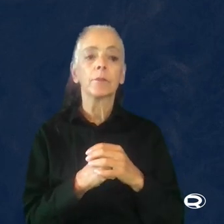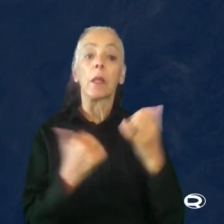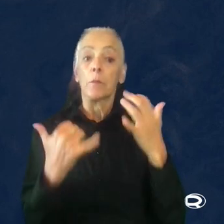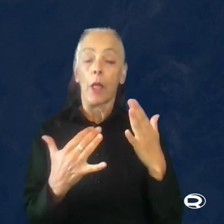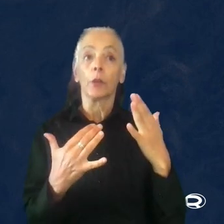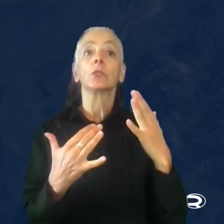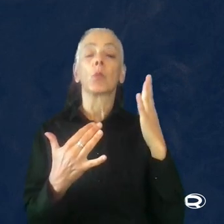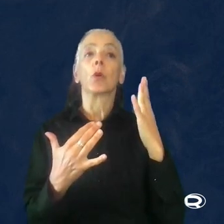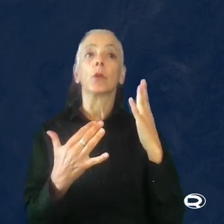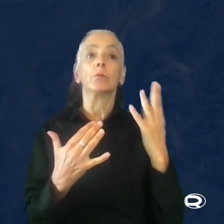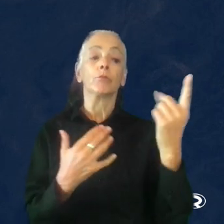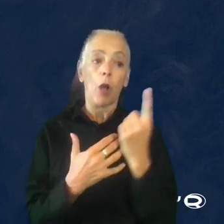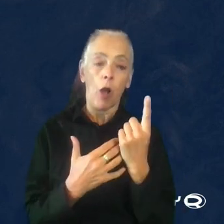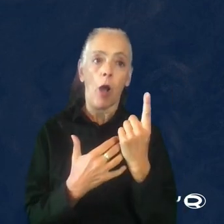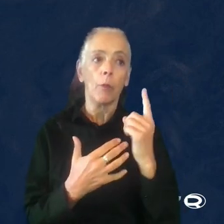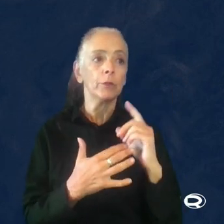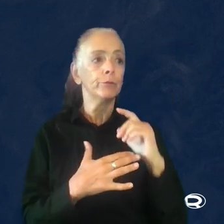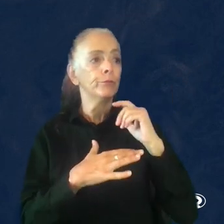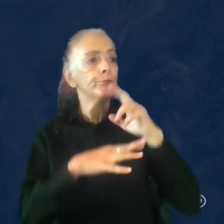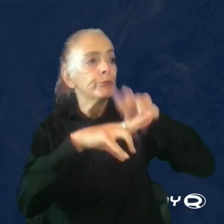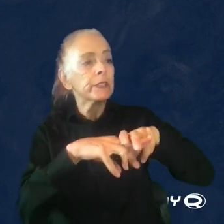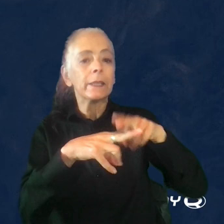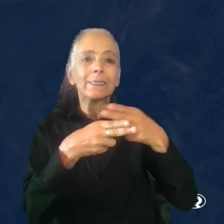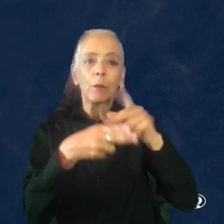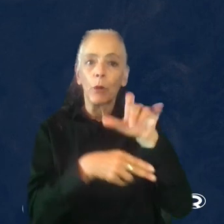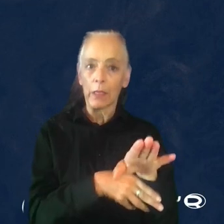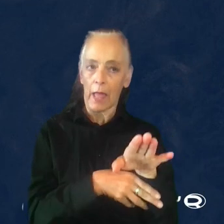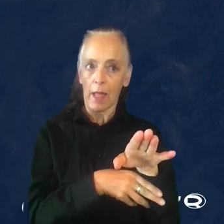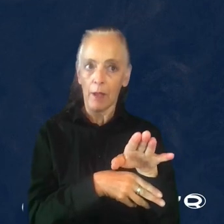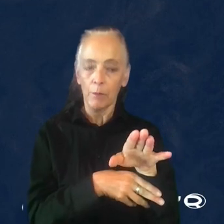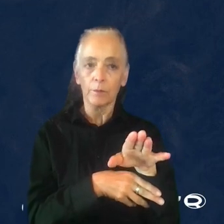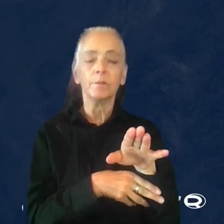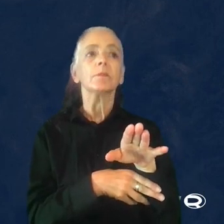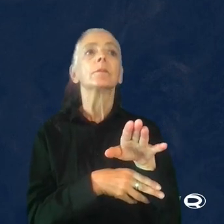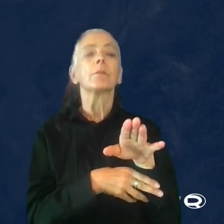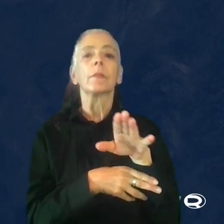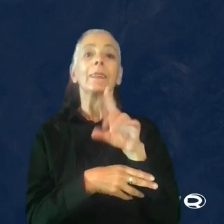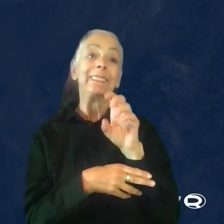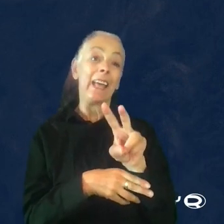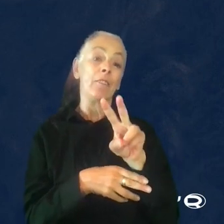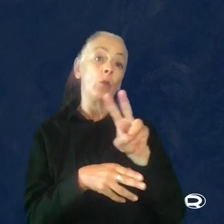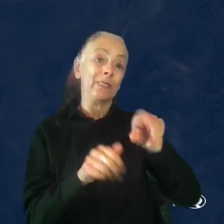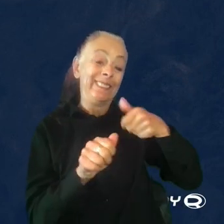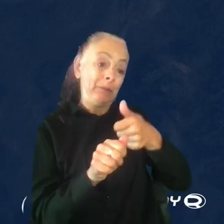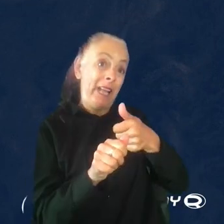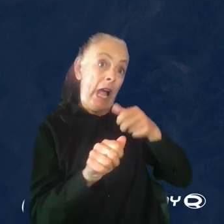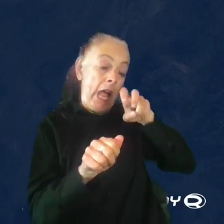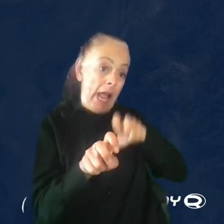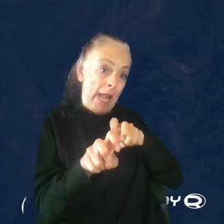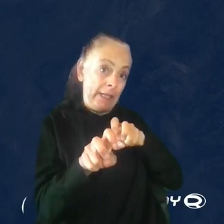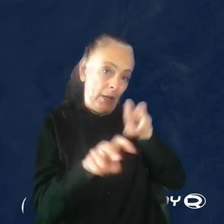and they would be set up in a temporary lab. That would typically be a meeting room. The devs would sit behind the players and observe them play.